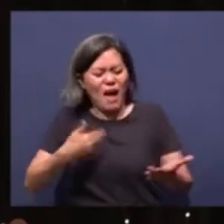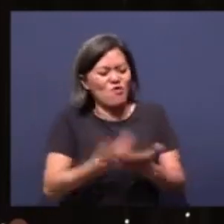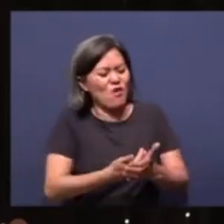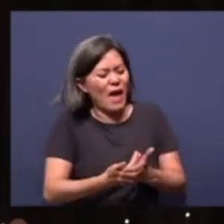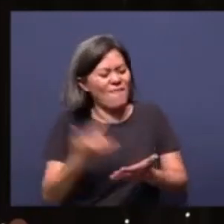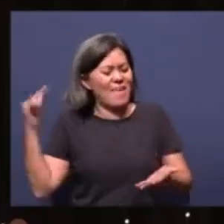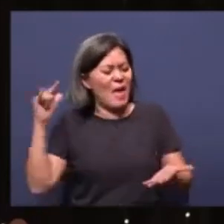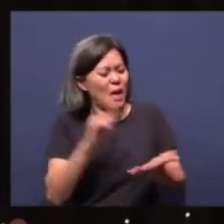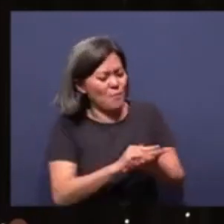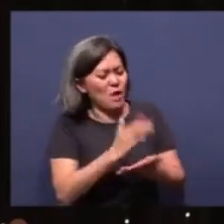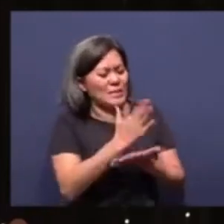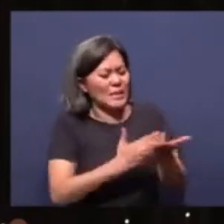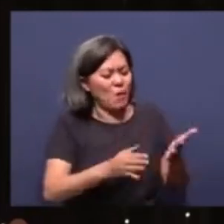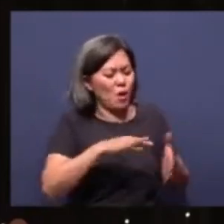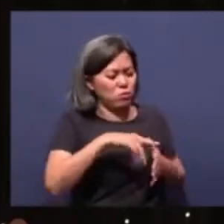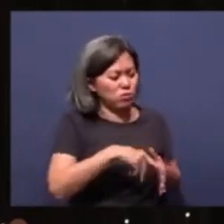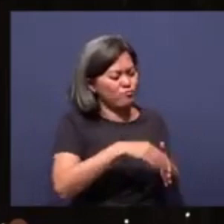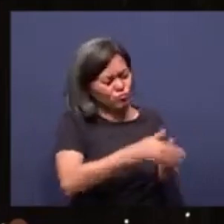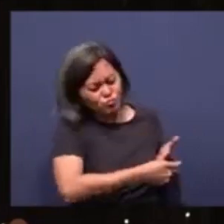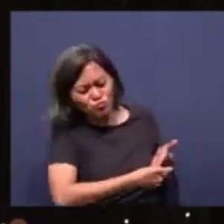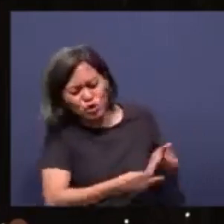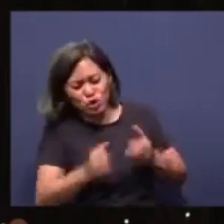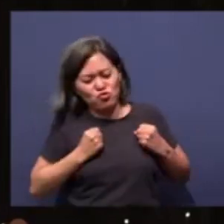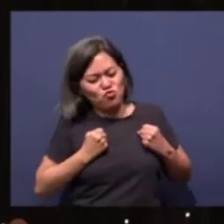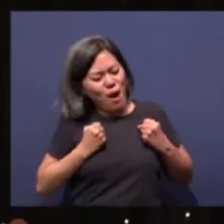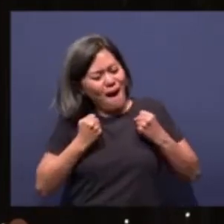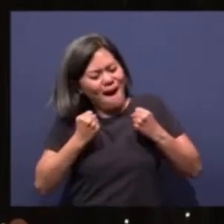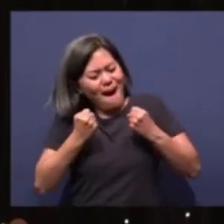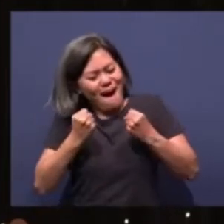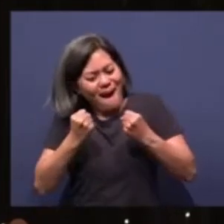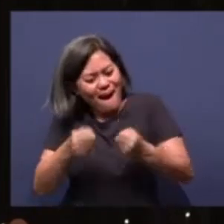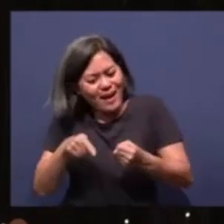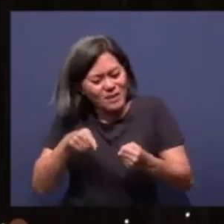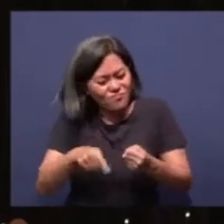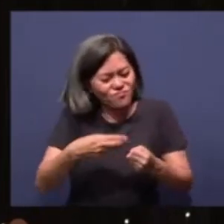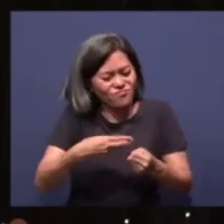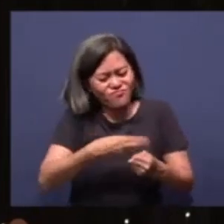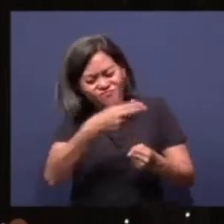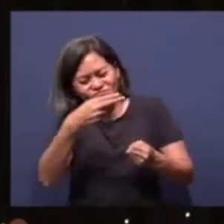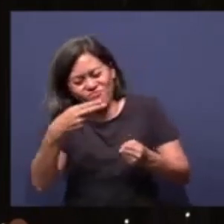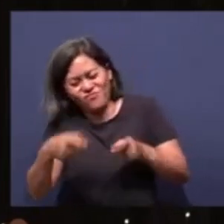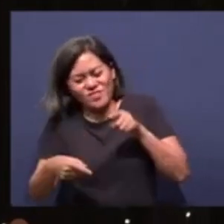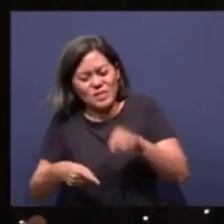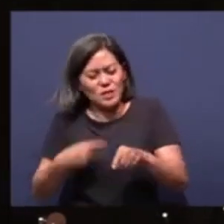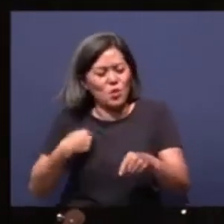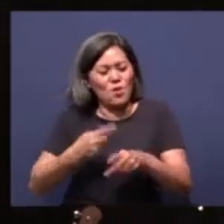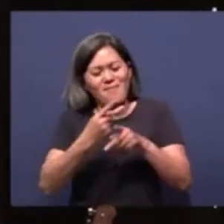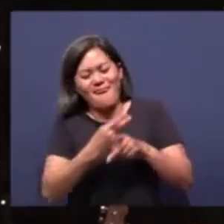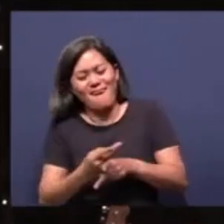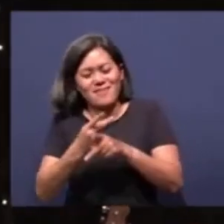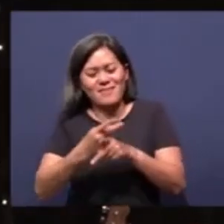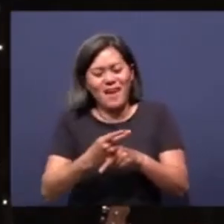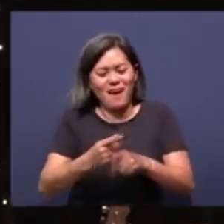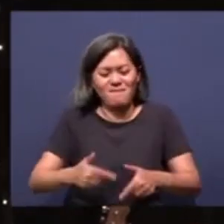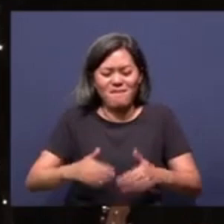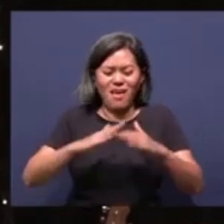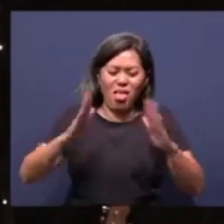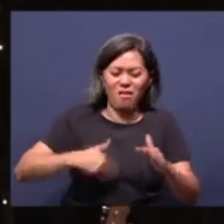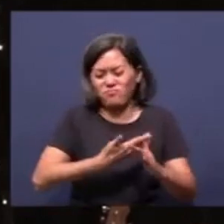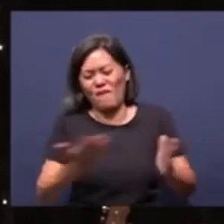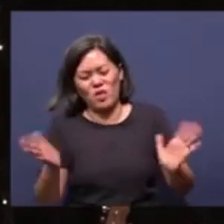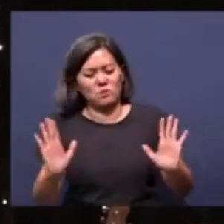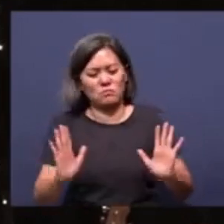airport, someone will pick you up and will drive you up to the hill station and we will take care of your accommodation and everything else.